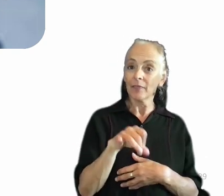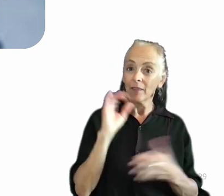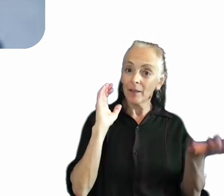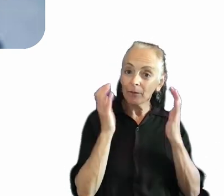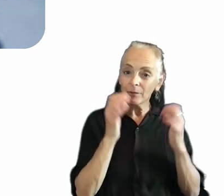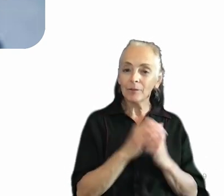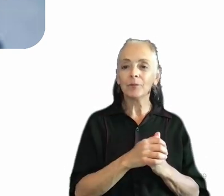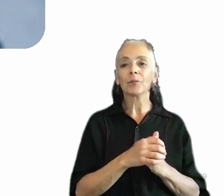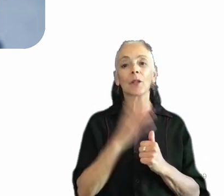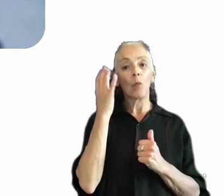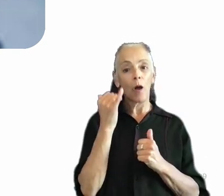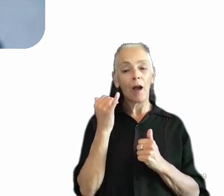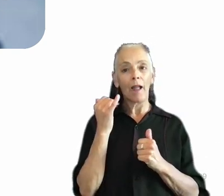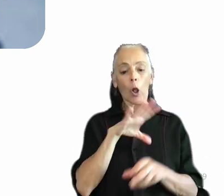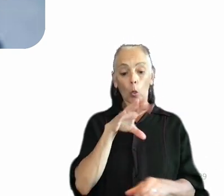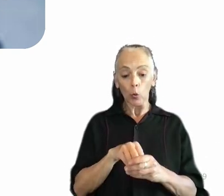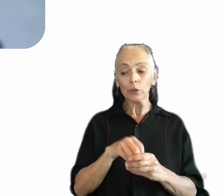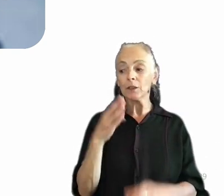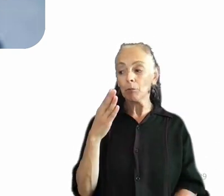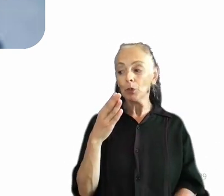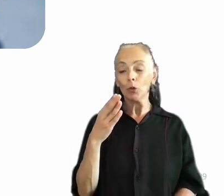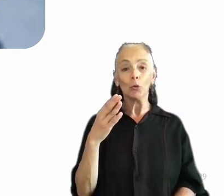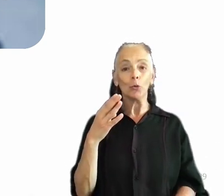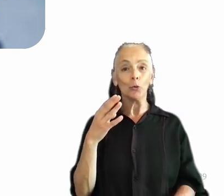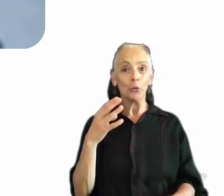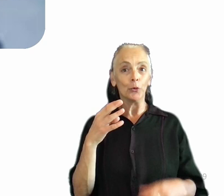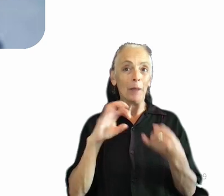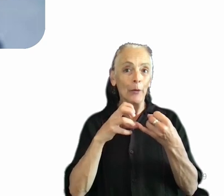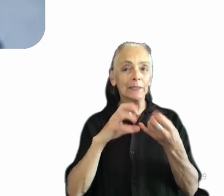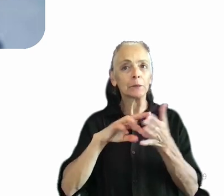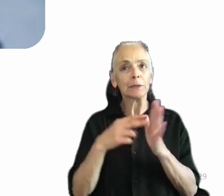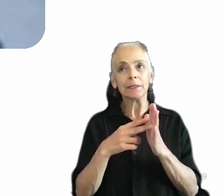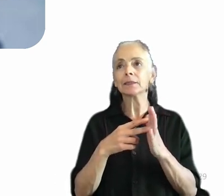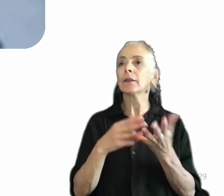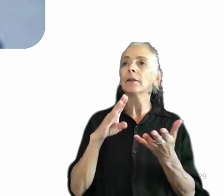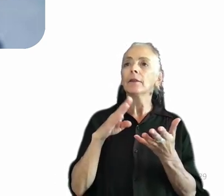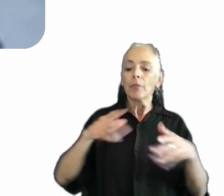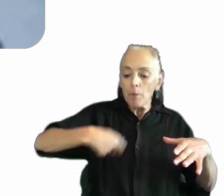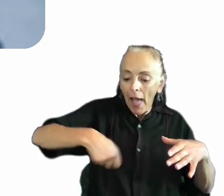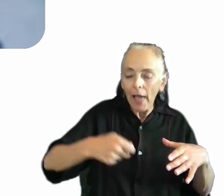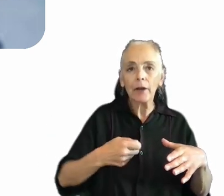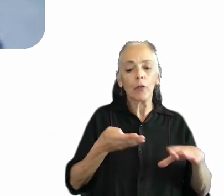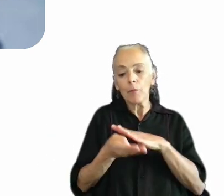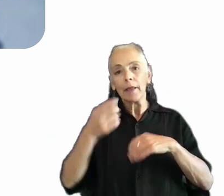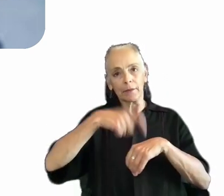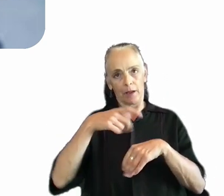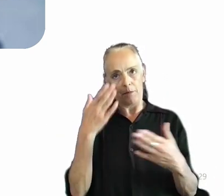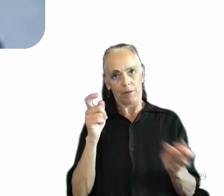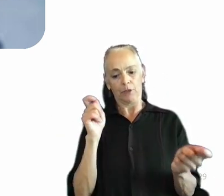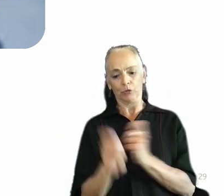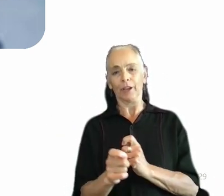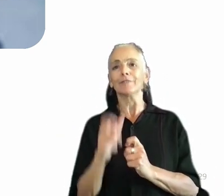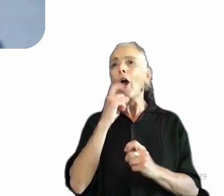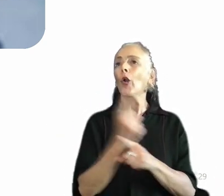fact that the inclusion of the blueberries might mean that the batter and baking times might need to change. You can't just make a regular muffin and shove blueberries in